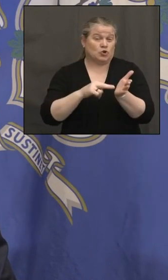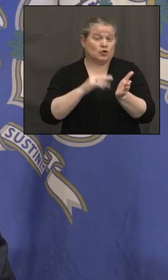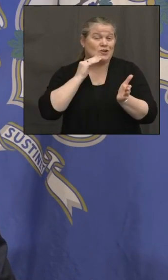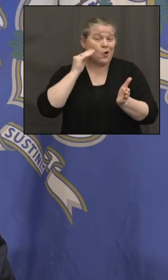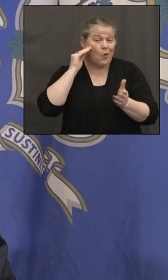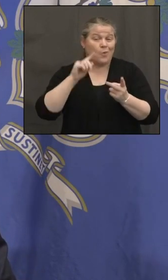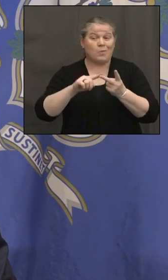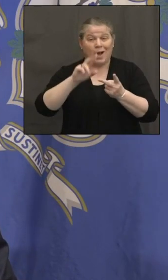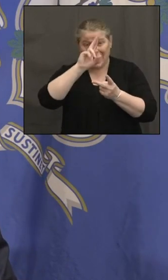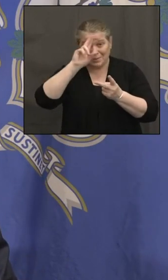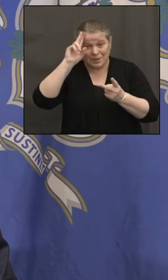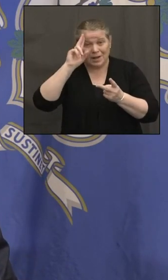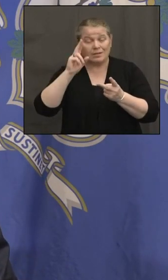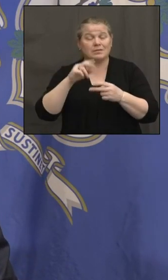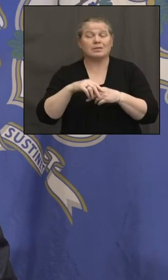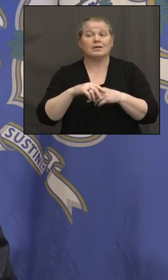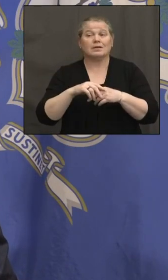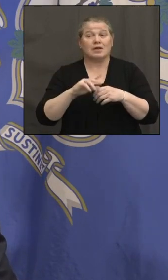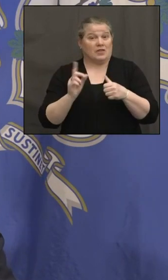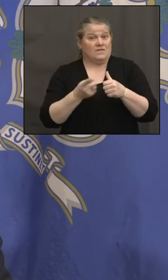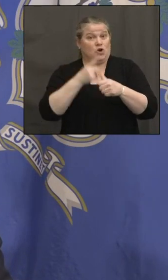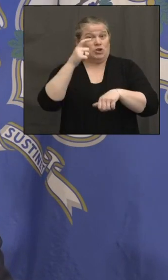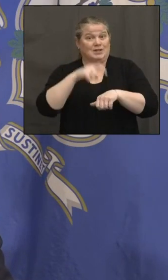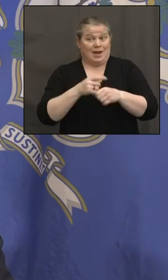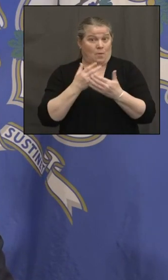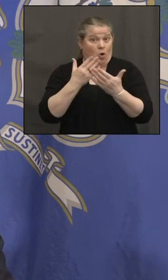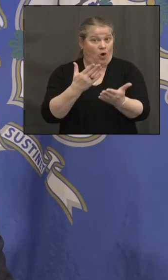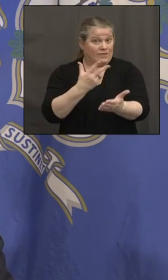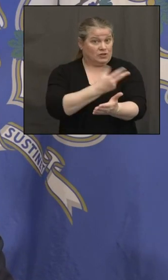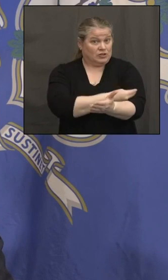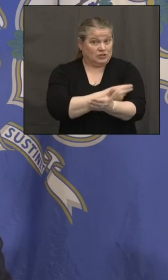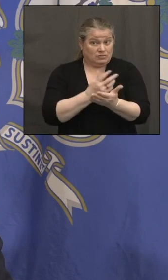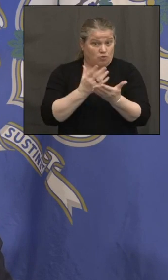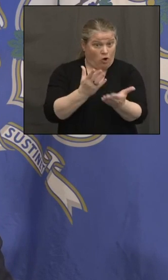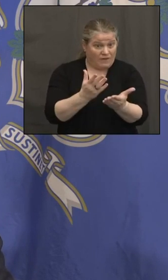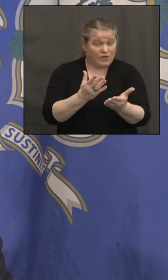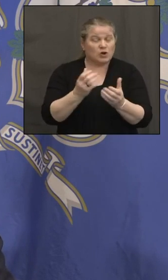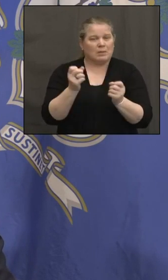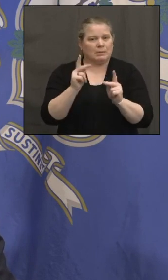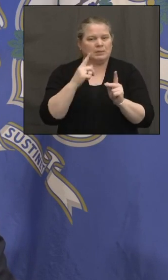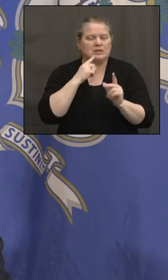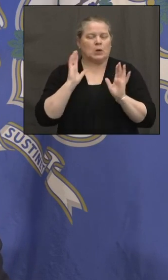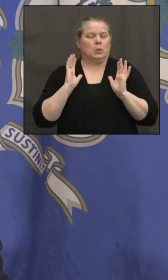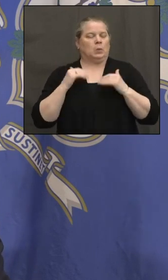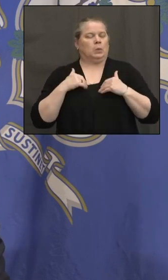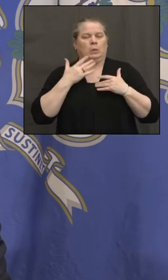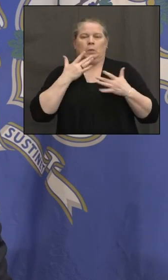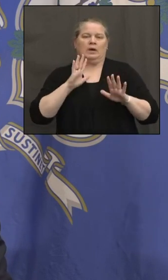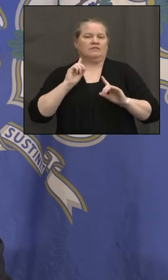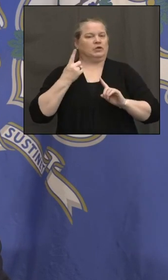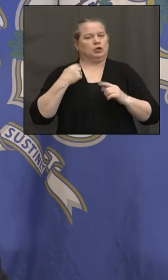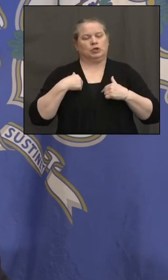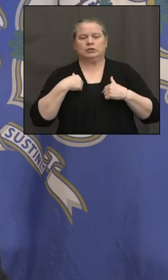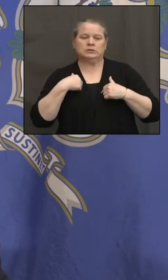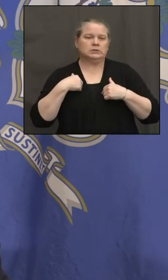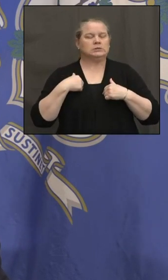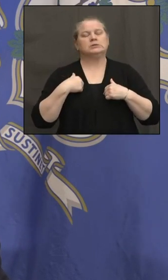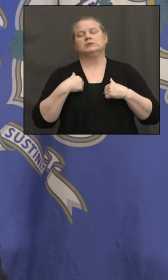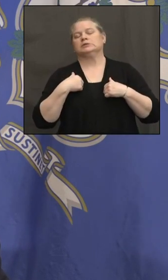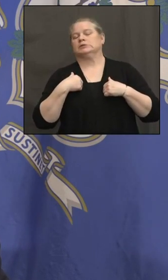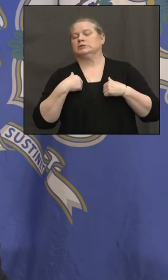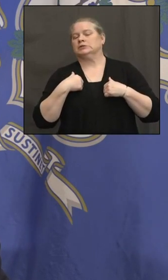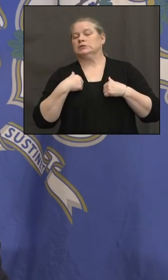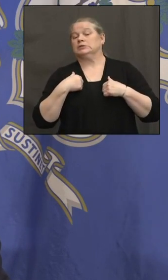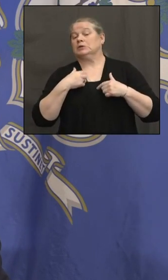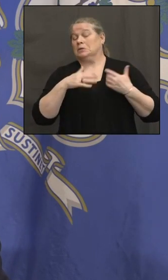I don't want to be the very first person to do it. We went through a second time three or four weeks later, and twice as many people got